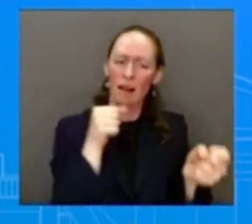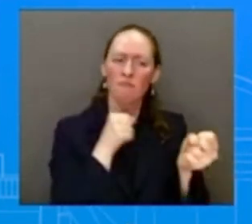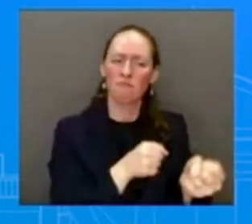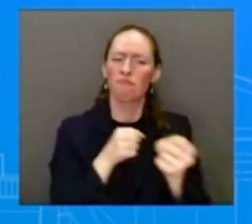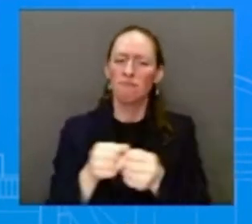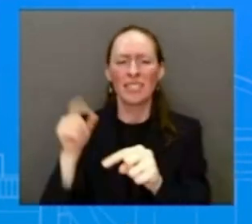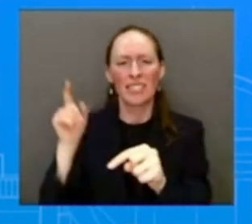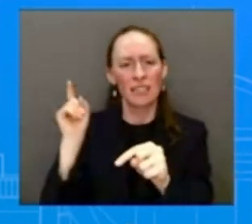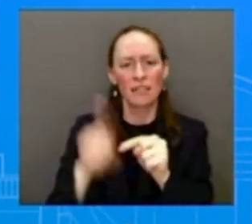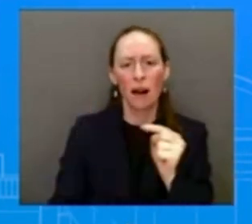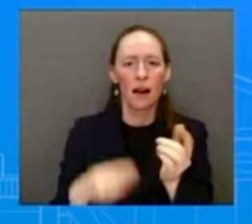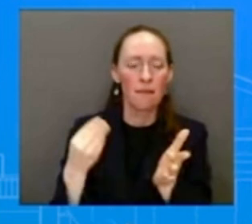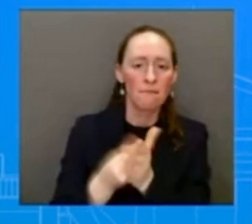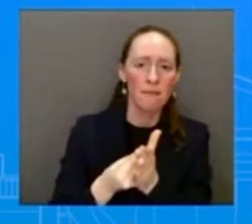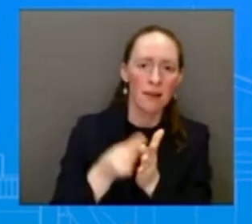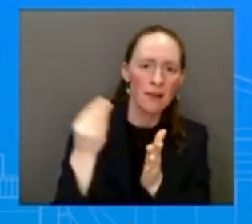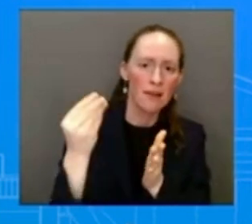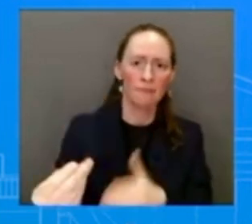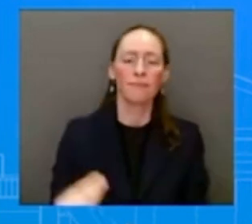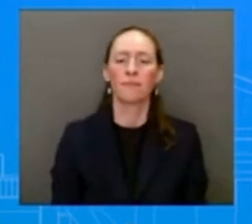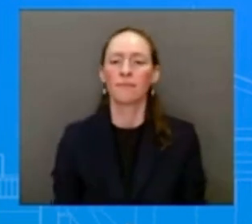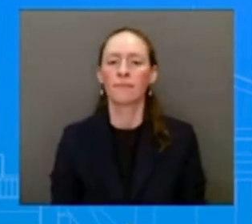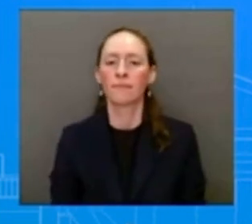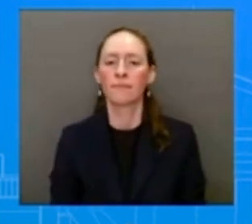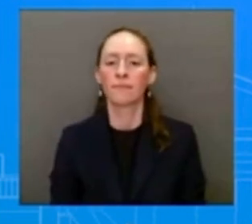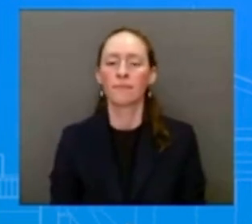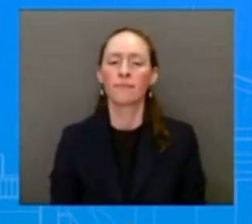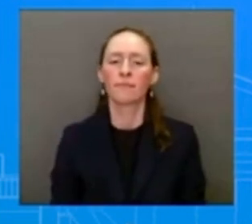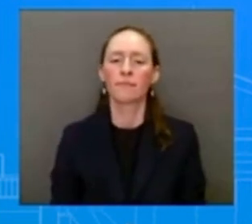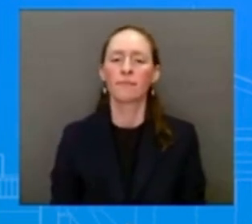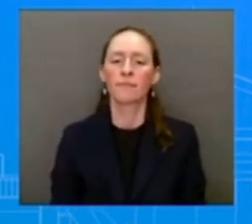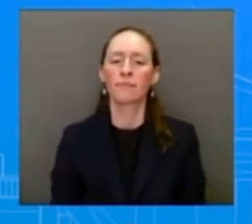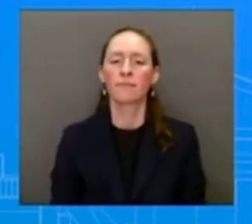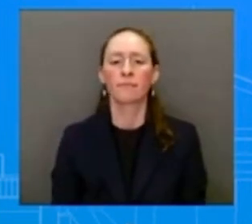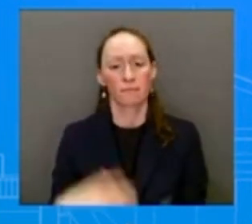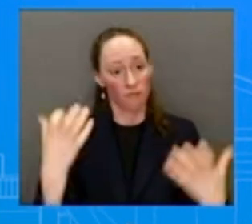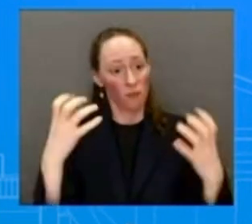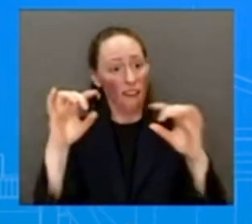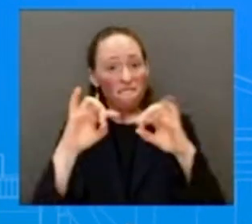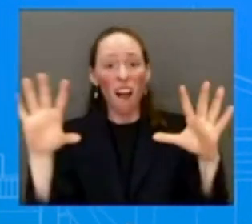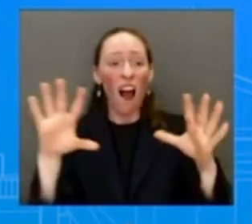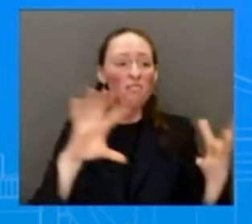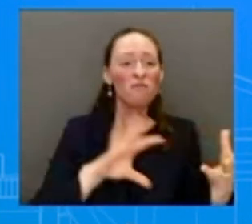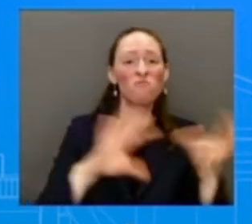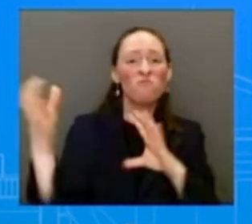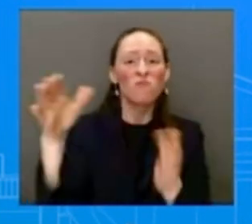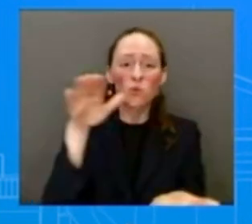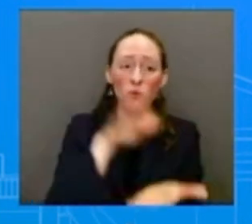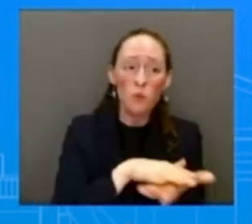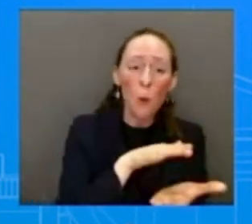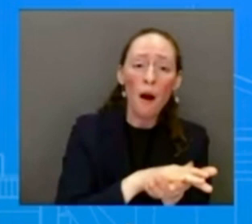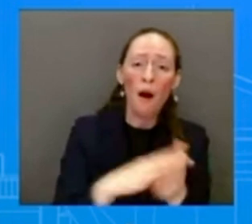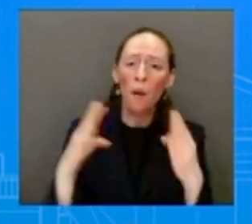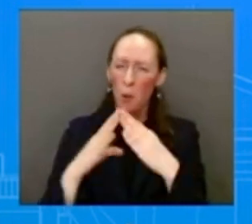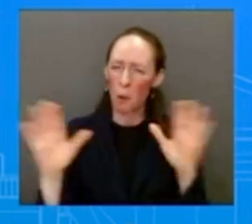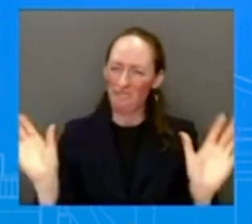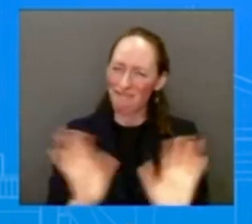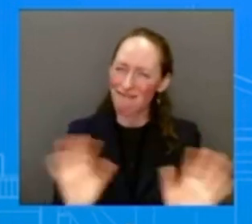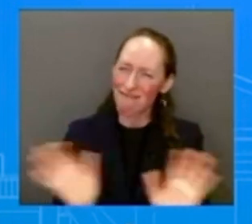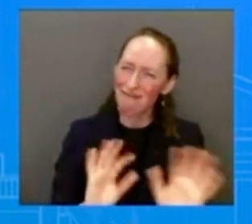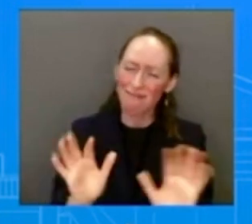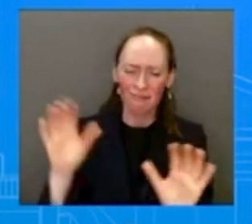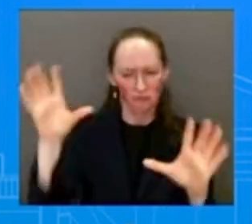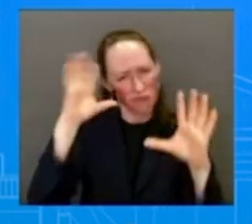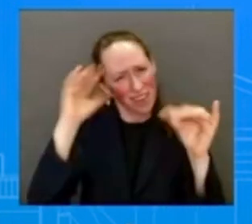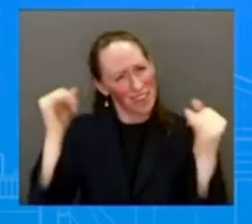that our communities are not torn apart. And we've been very clear about that. The president is going to continue to be consistent. He mentioned that at the State of the Union when he had an